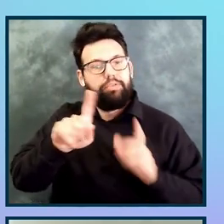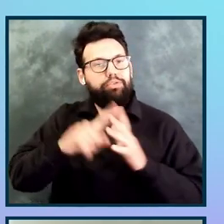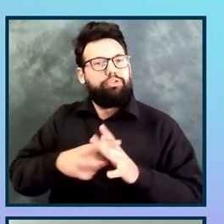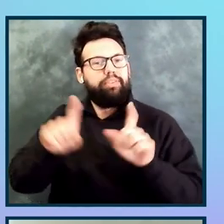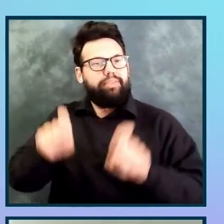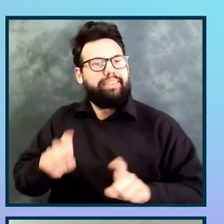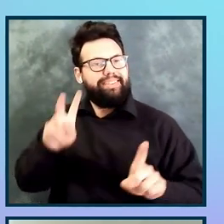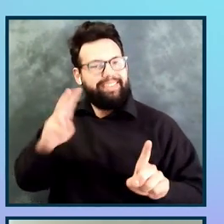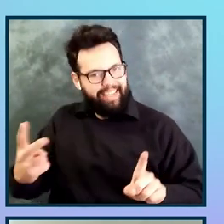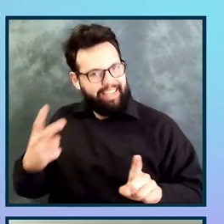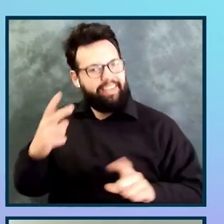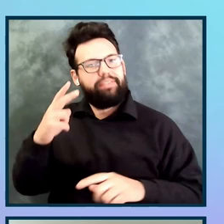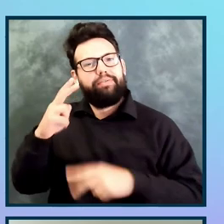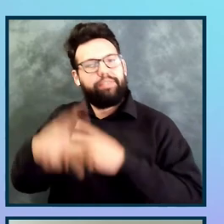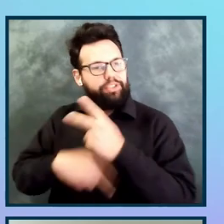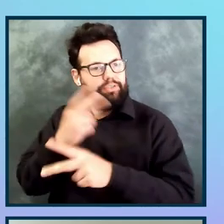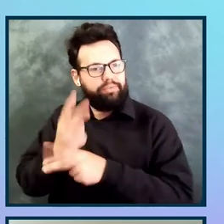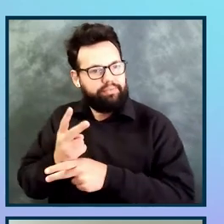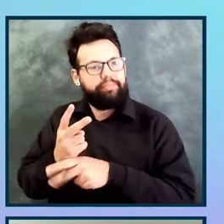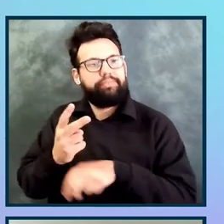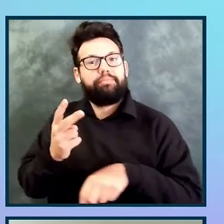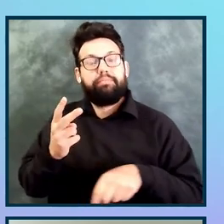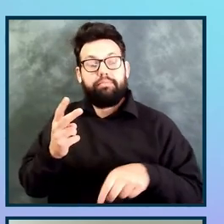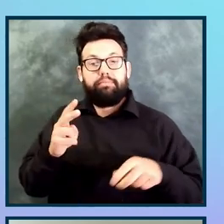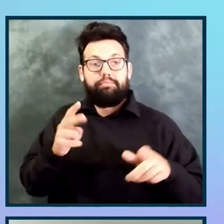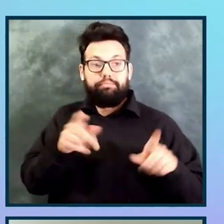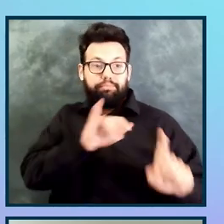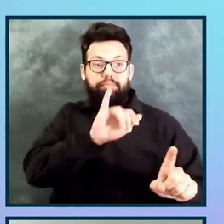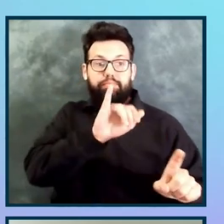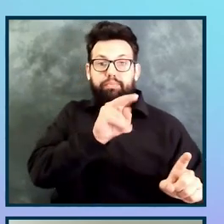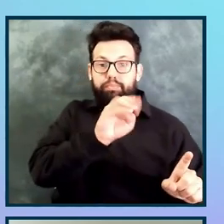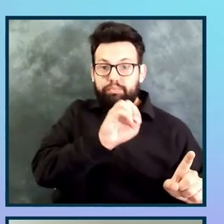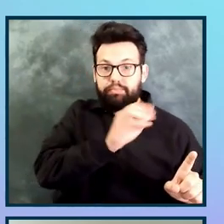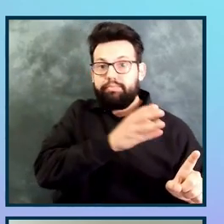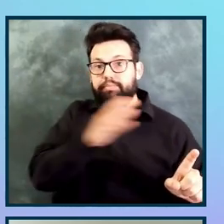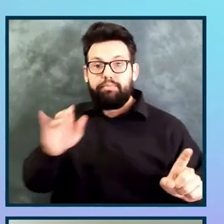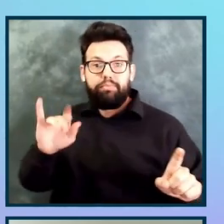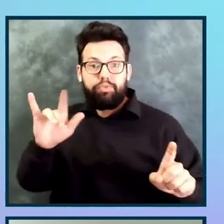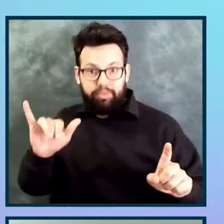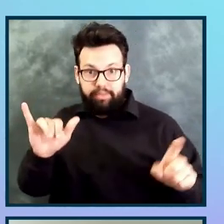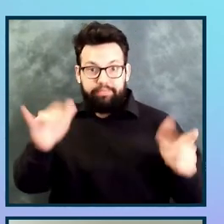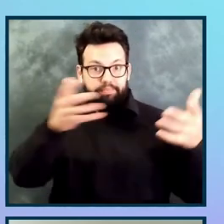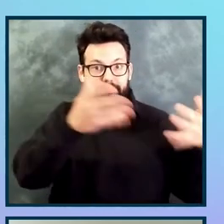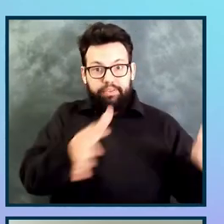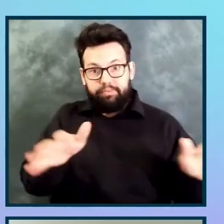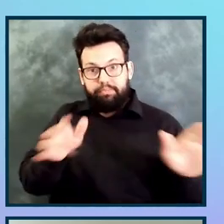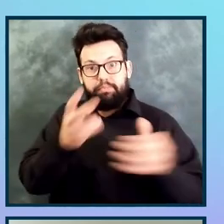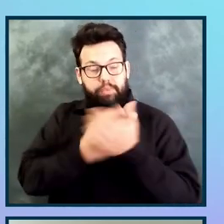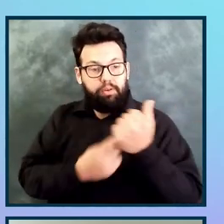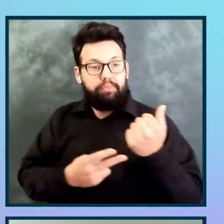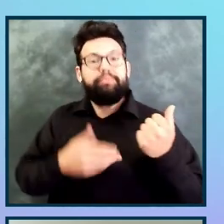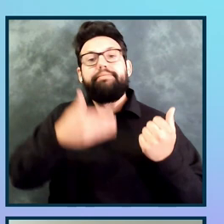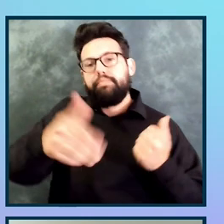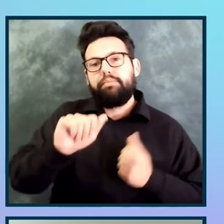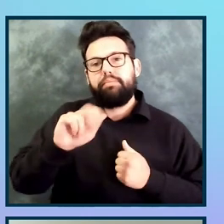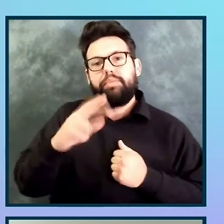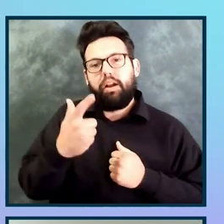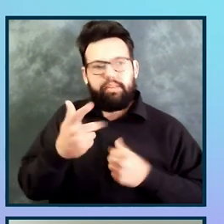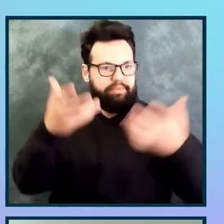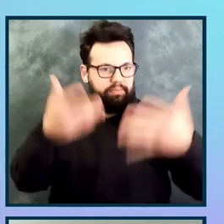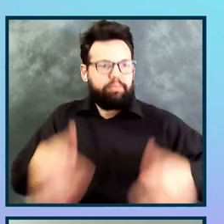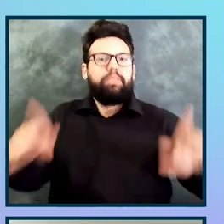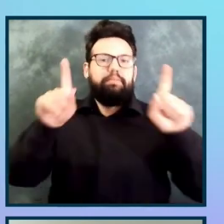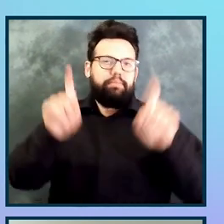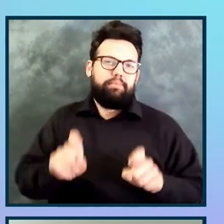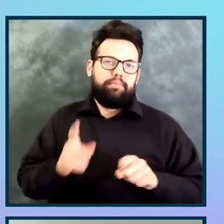resulted in us being able to complete the testing on both versions in August 2021. And really, what this shows